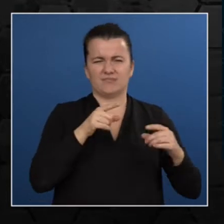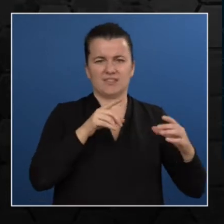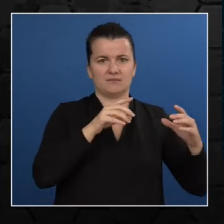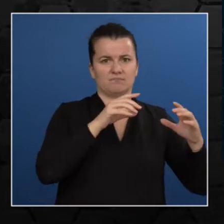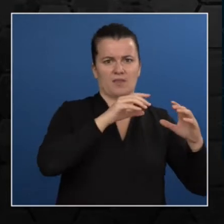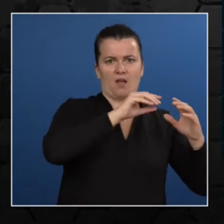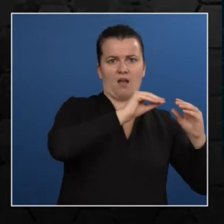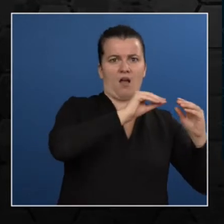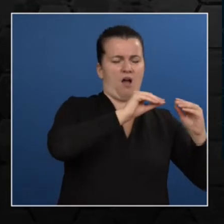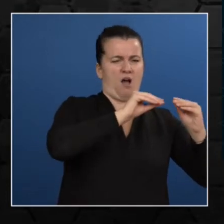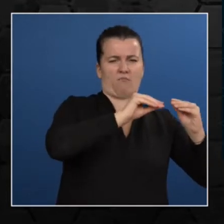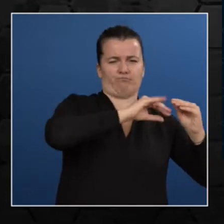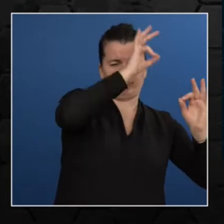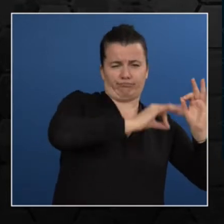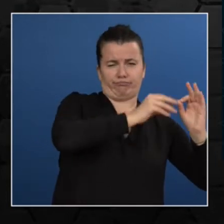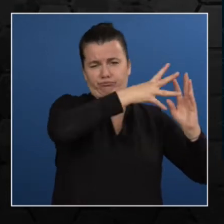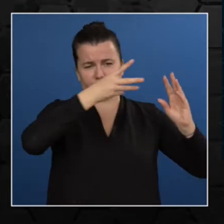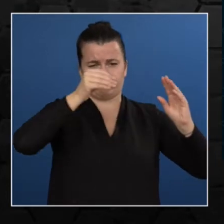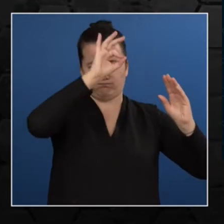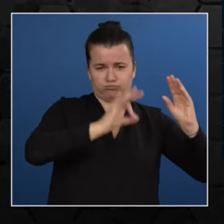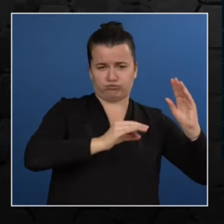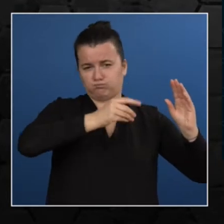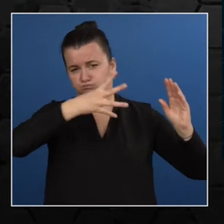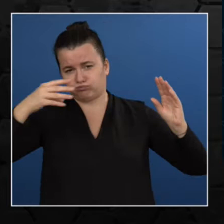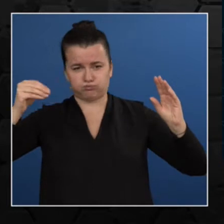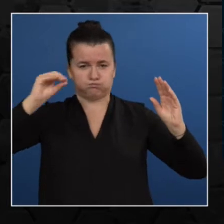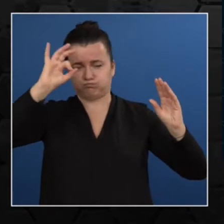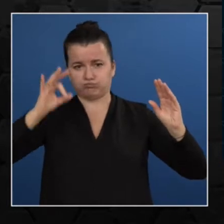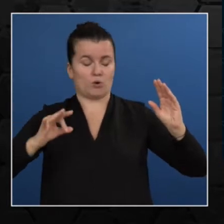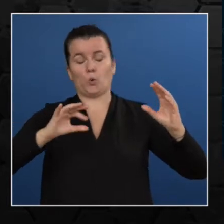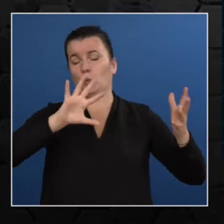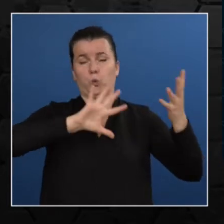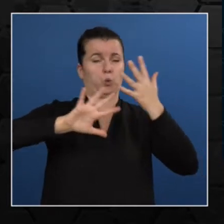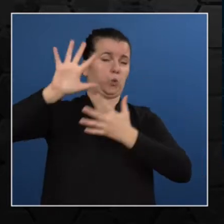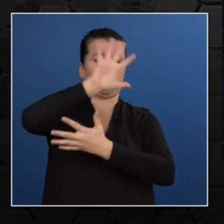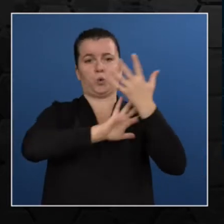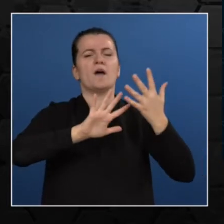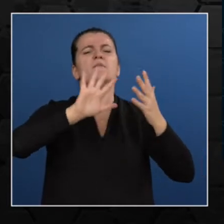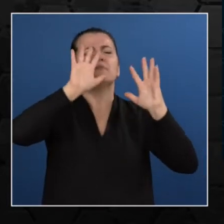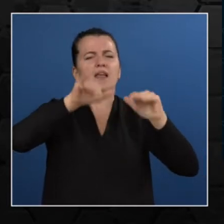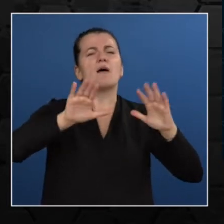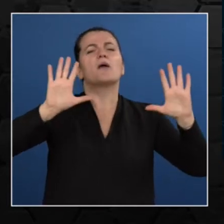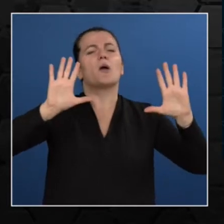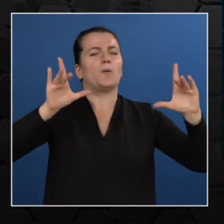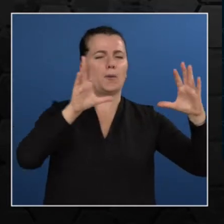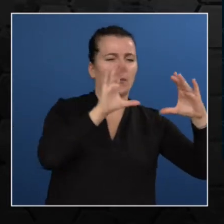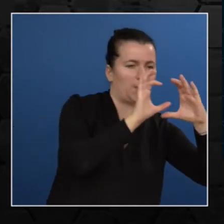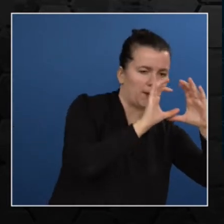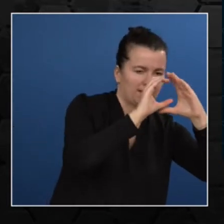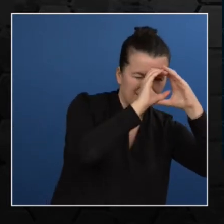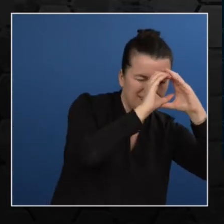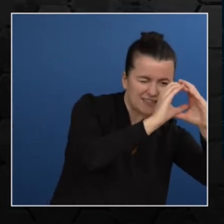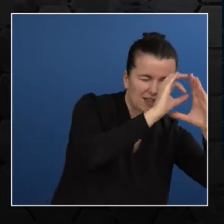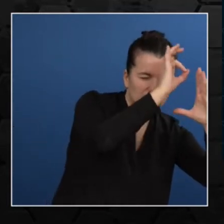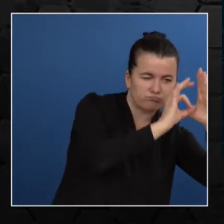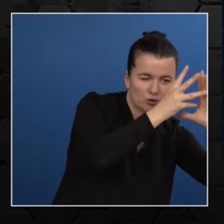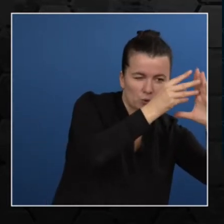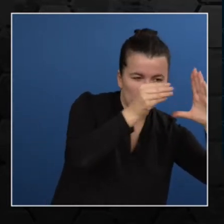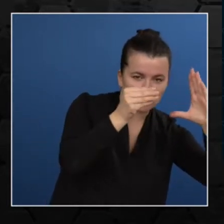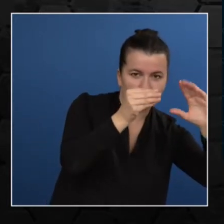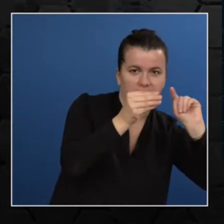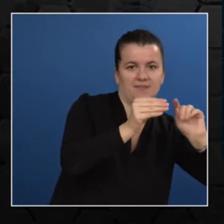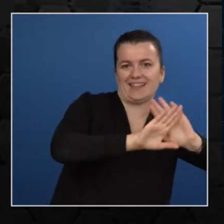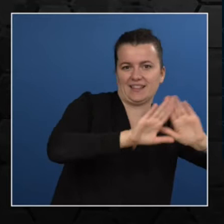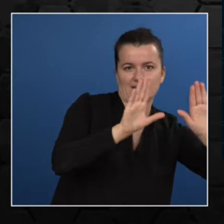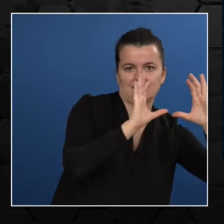which is known as perceptron. So imagine this small circle to be